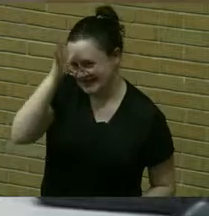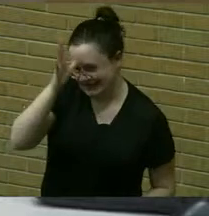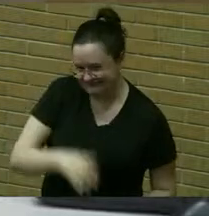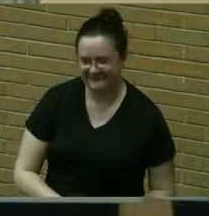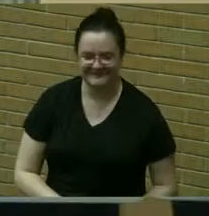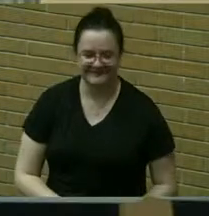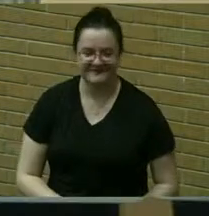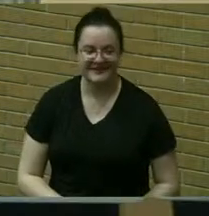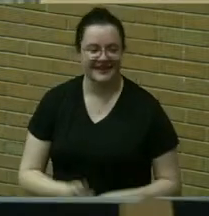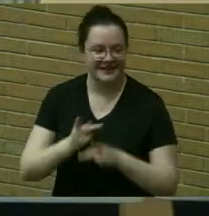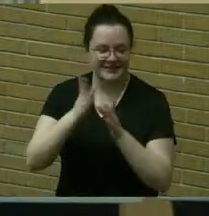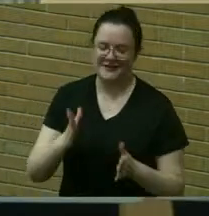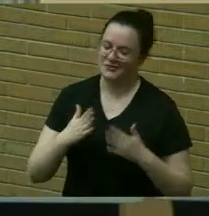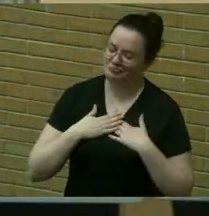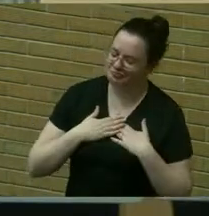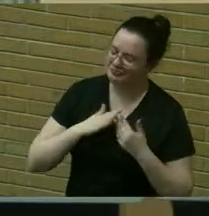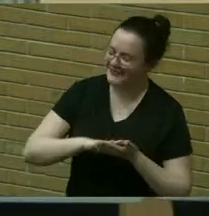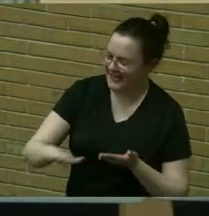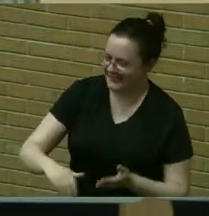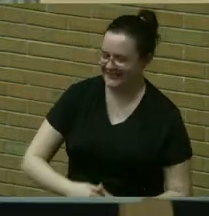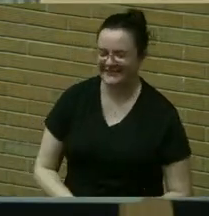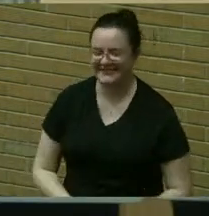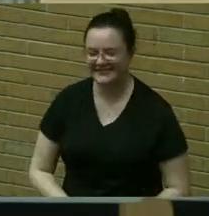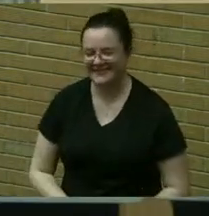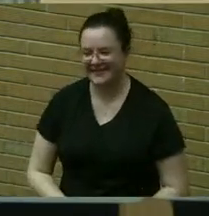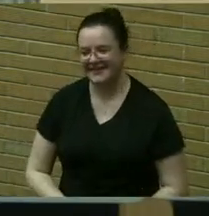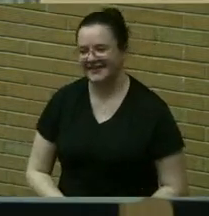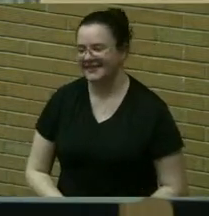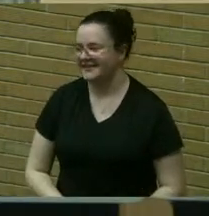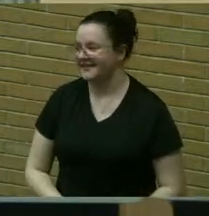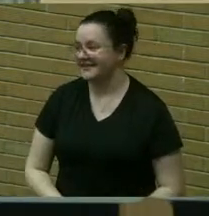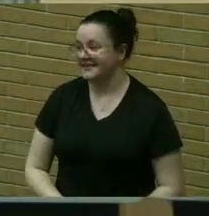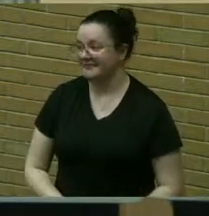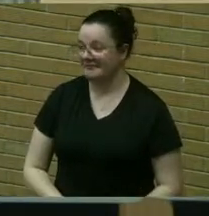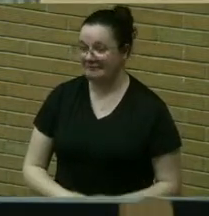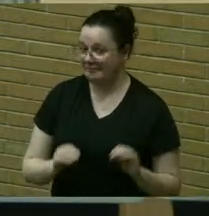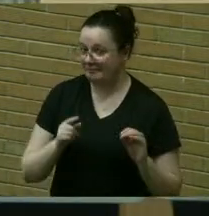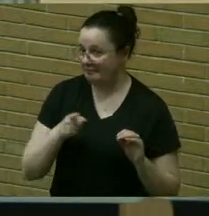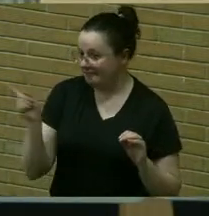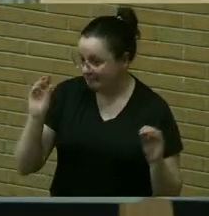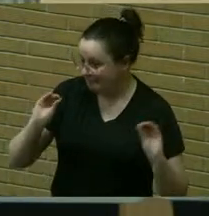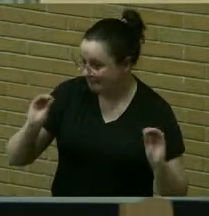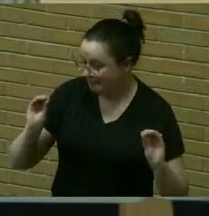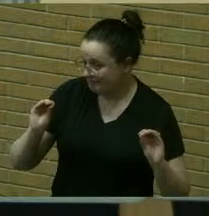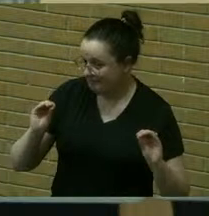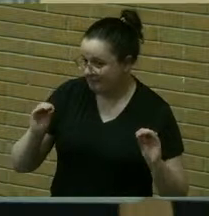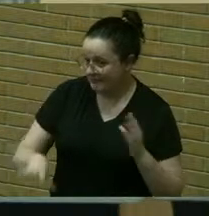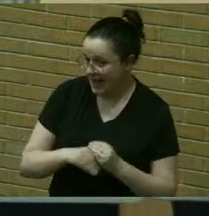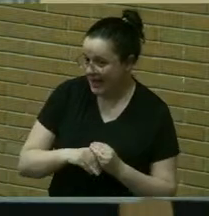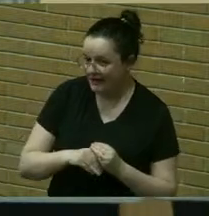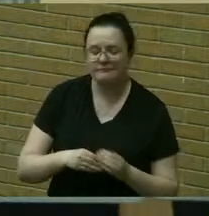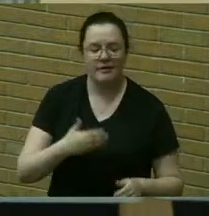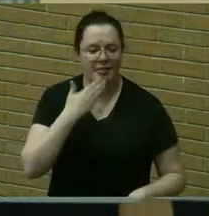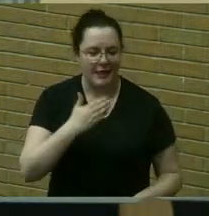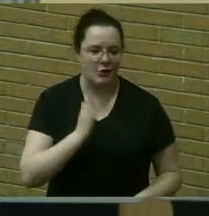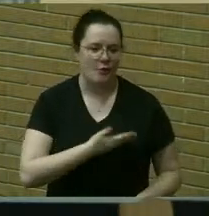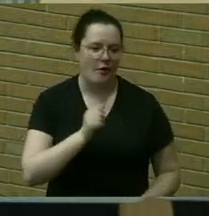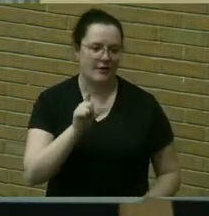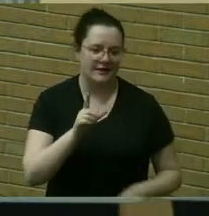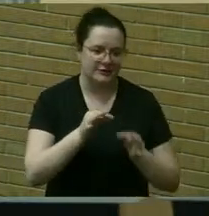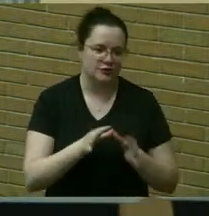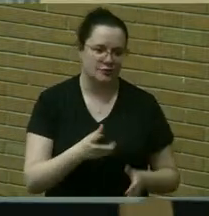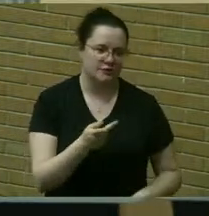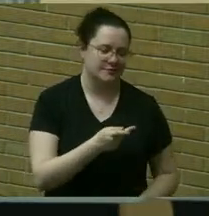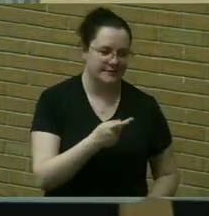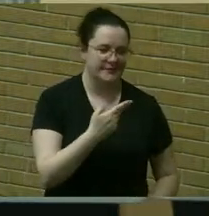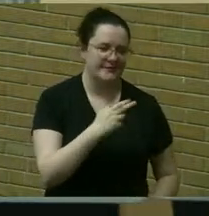um if there's nothing else from the board thank you to our asl interpreters heather